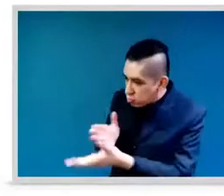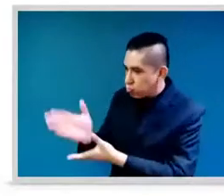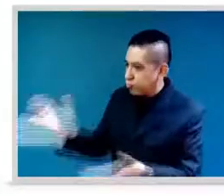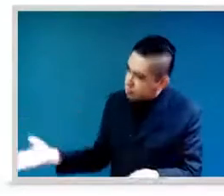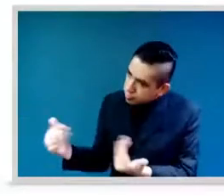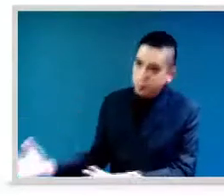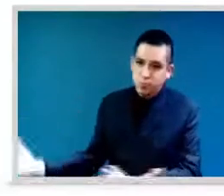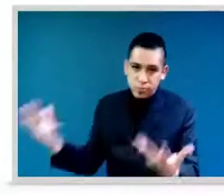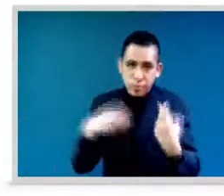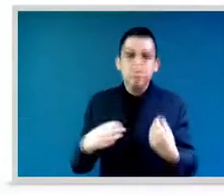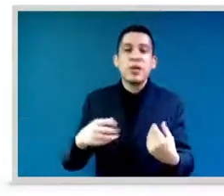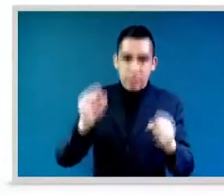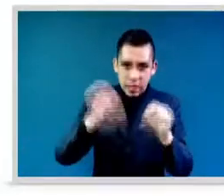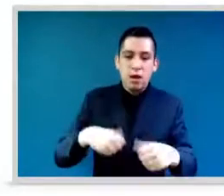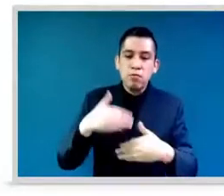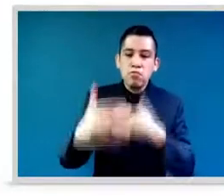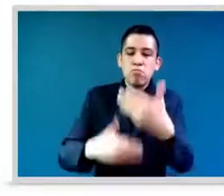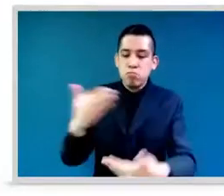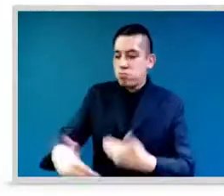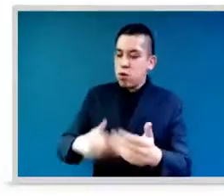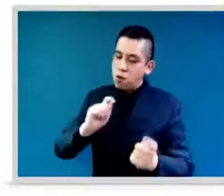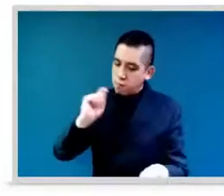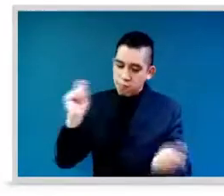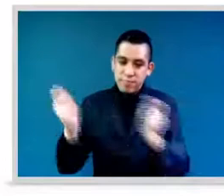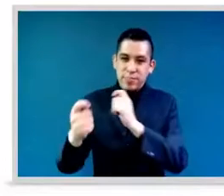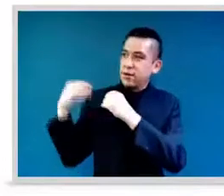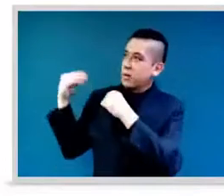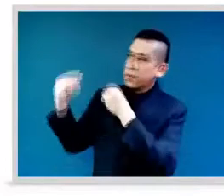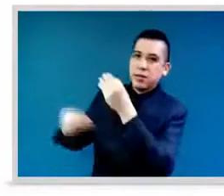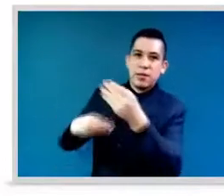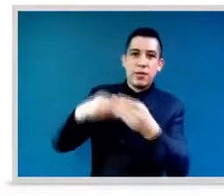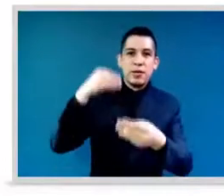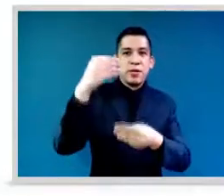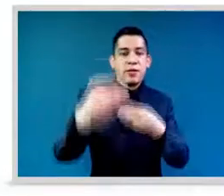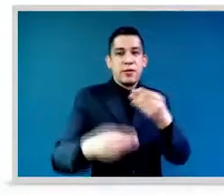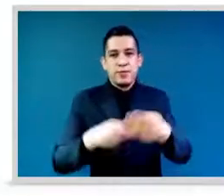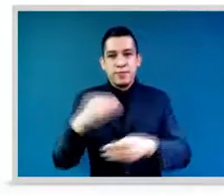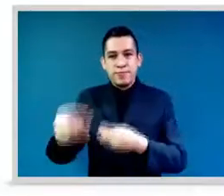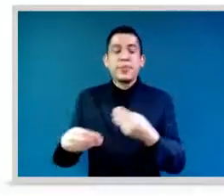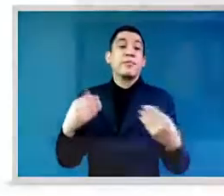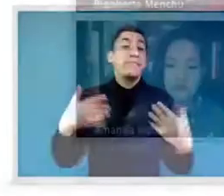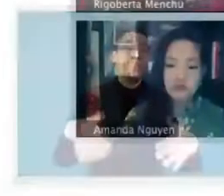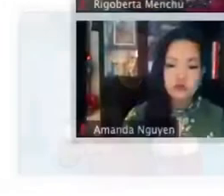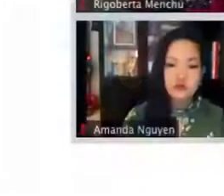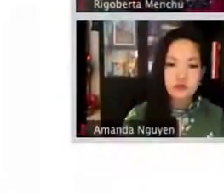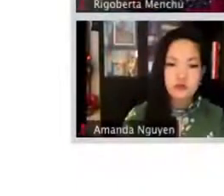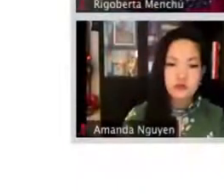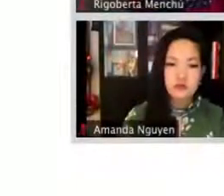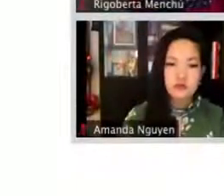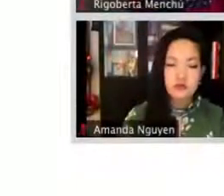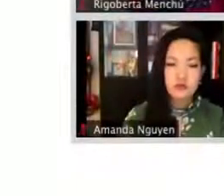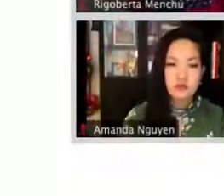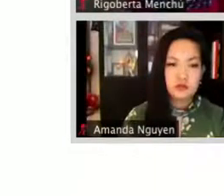my message. Thank you so much. I think the issue of quotas is really interesting. In some ways,